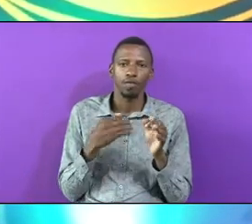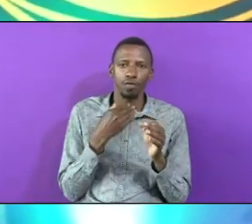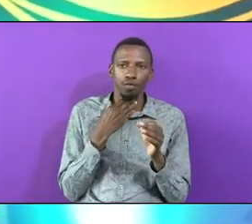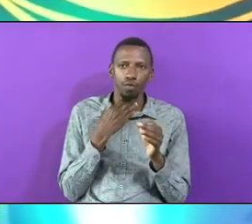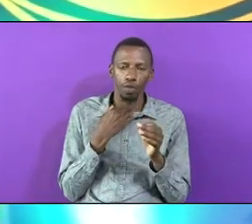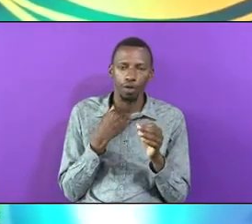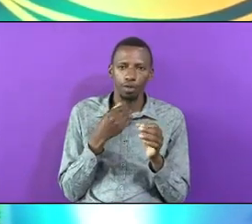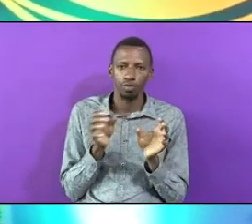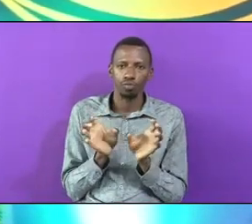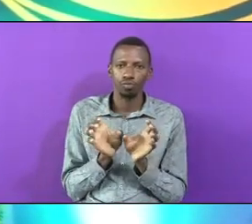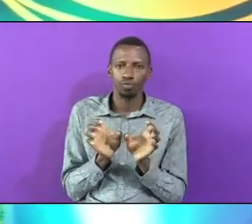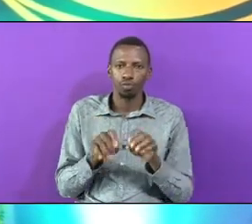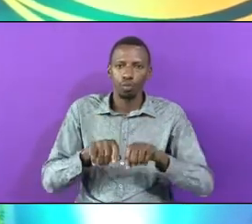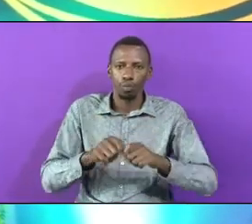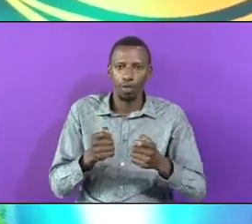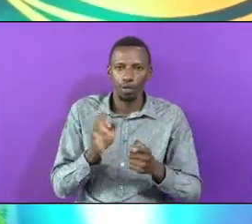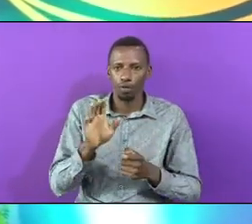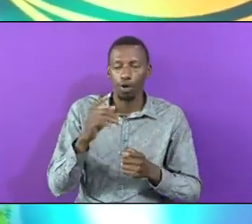Marry Your Second Wife